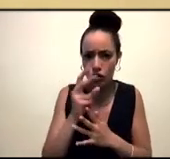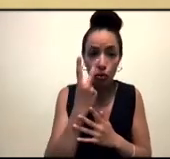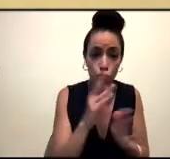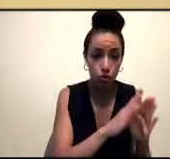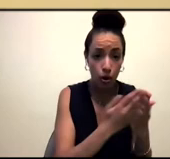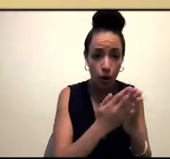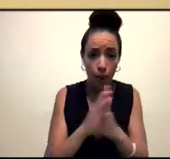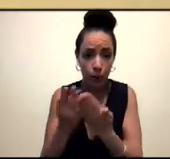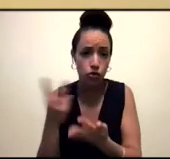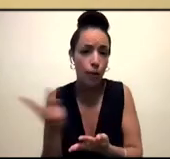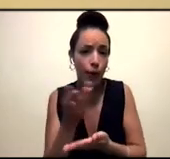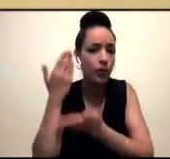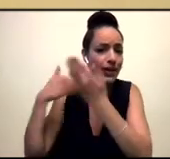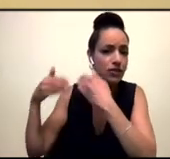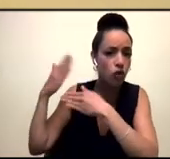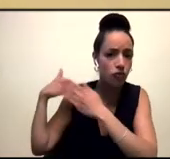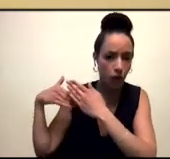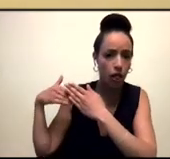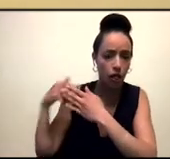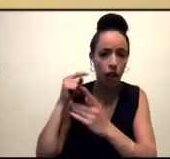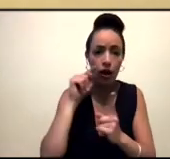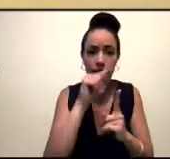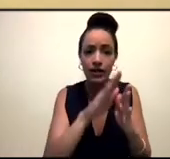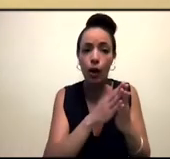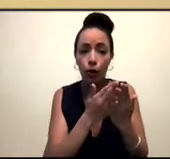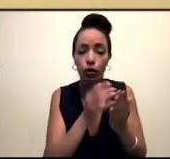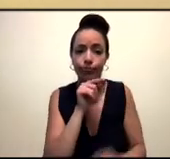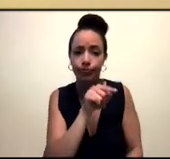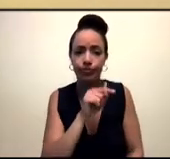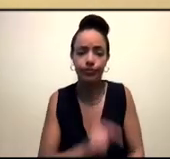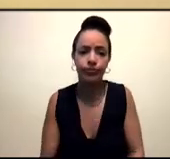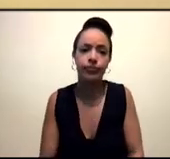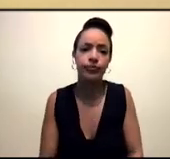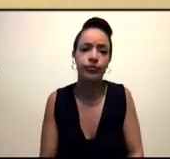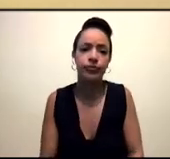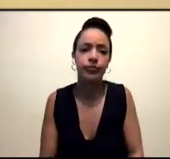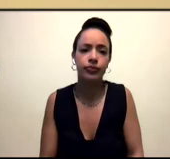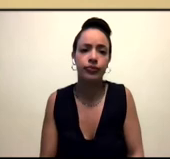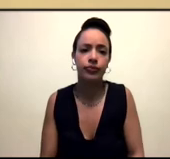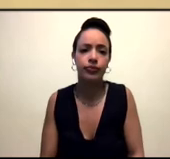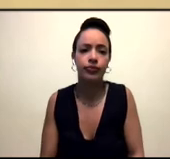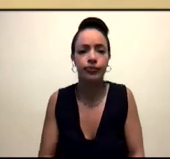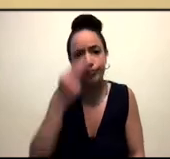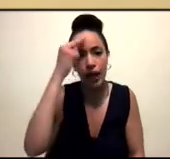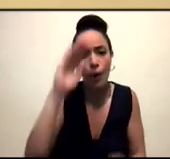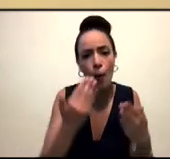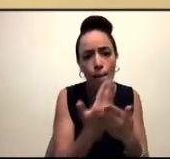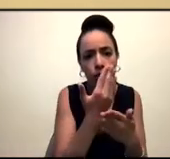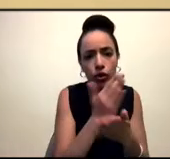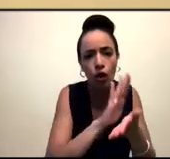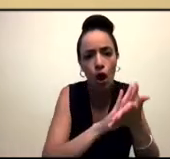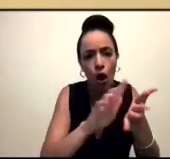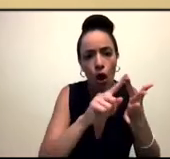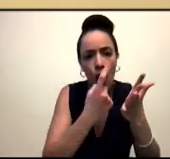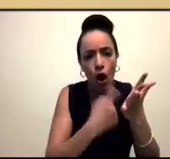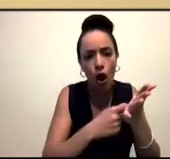historical, and in this book here, you, so it's in modern, modern history, stories